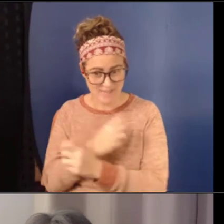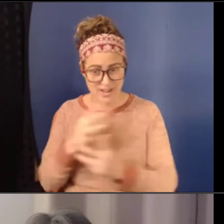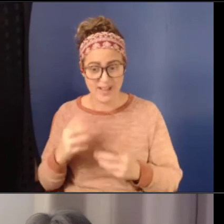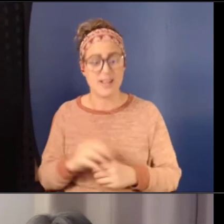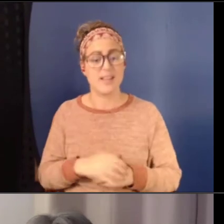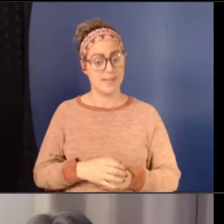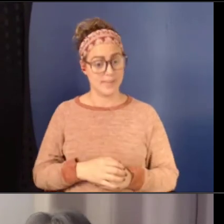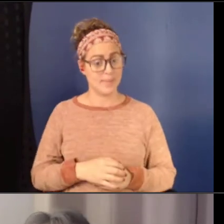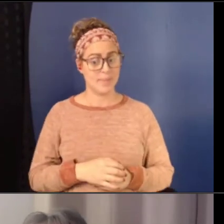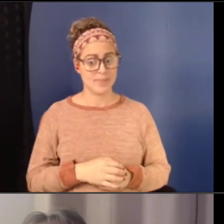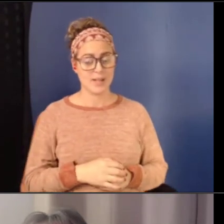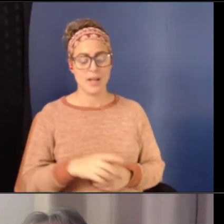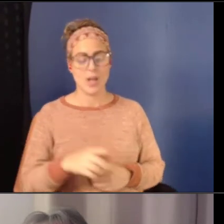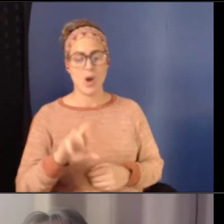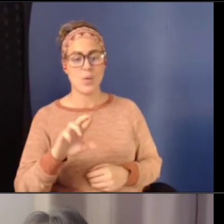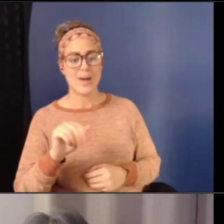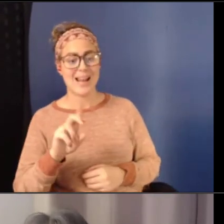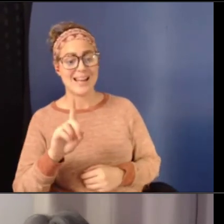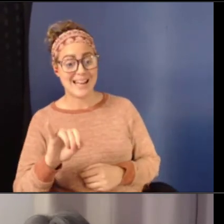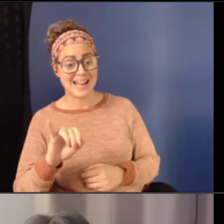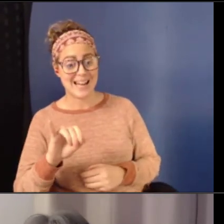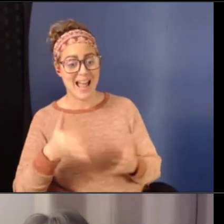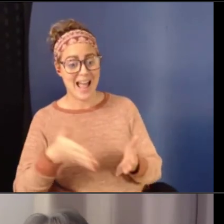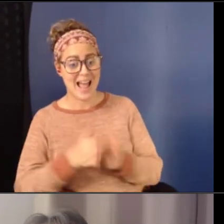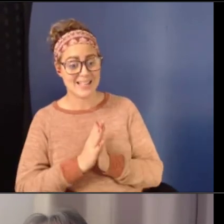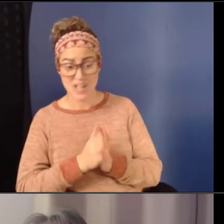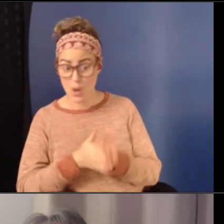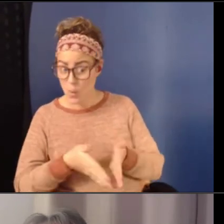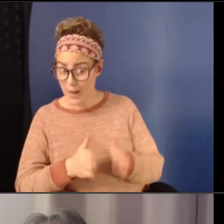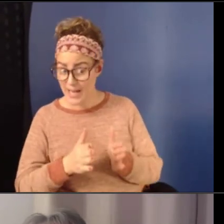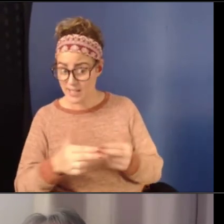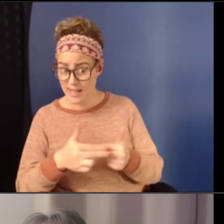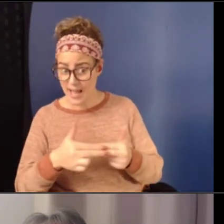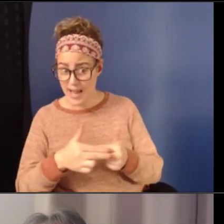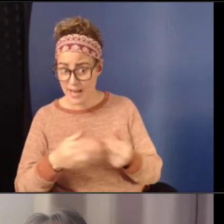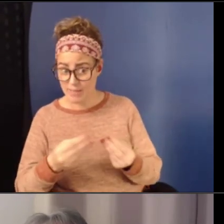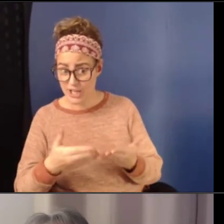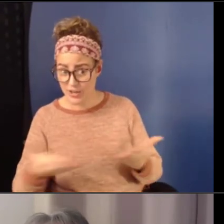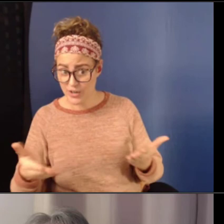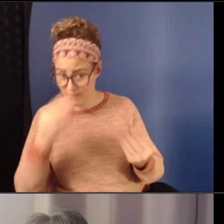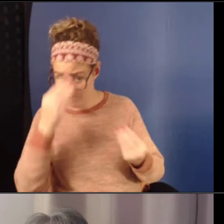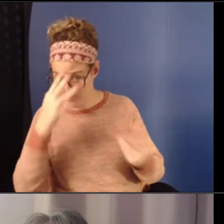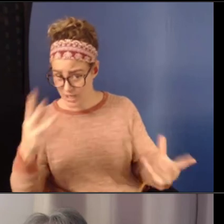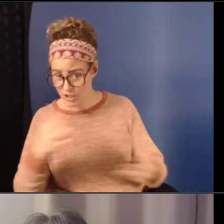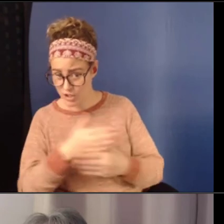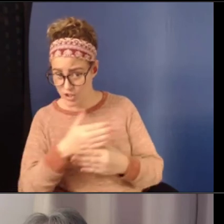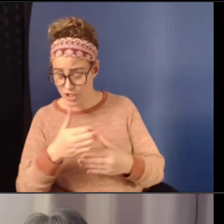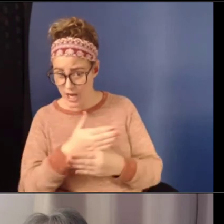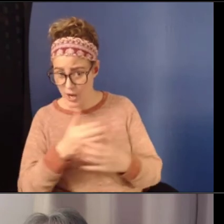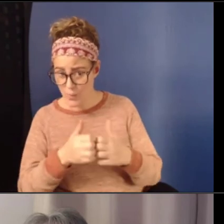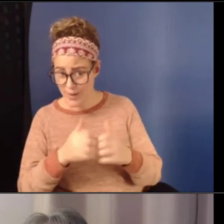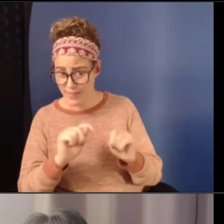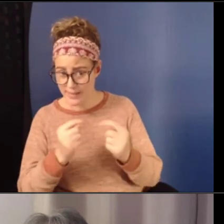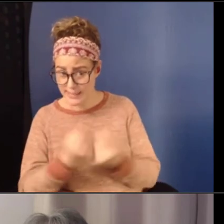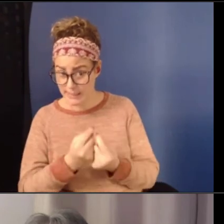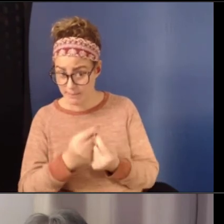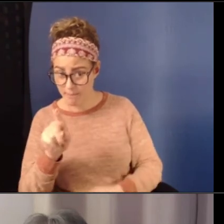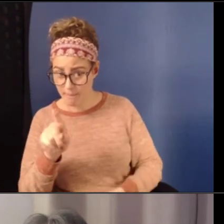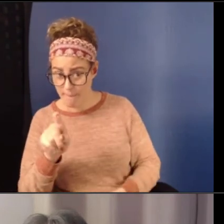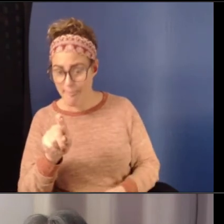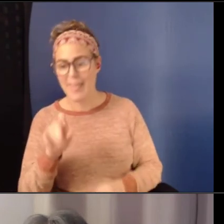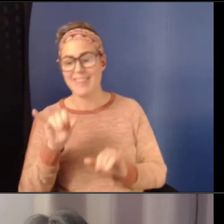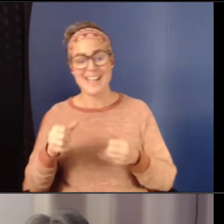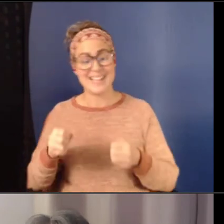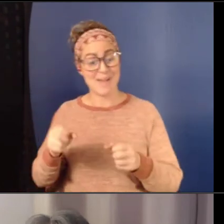Uh, Randy is asking, is there a way to receive the slide material and information to share with the team, which gives me the